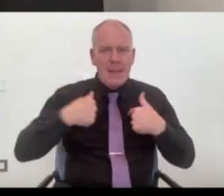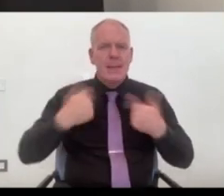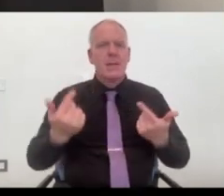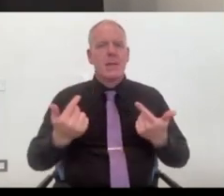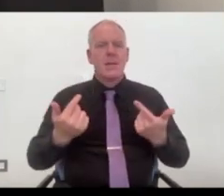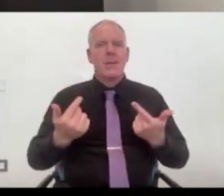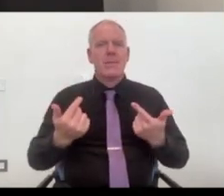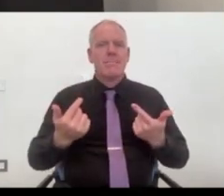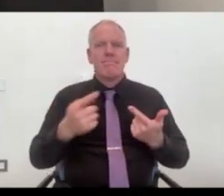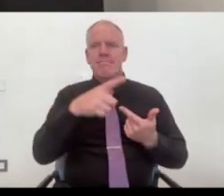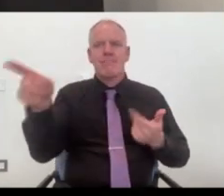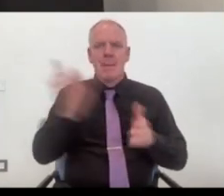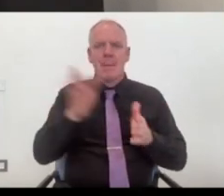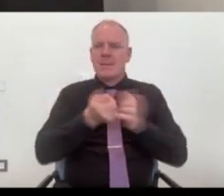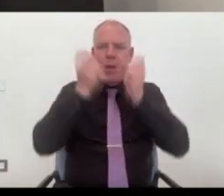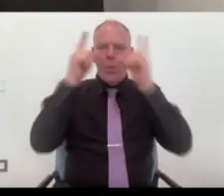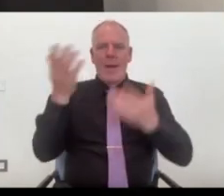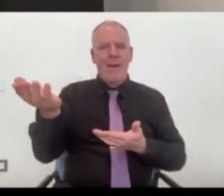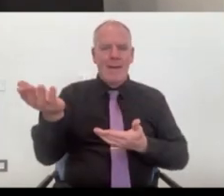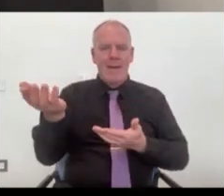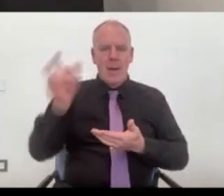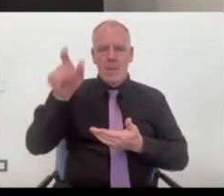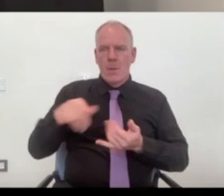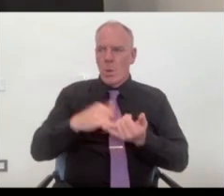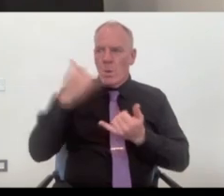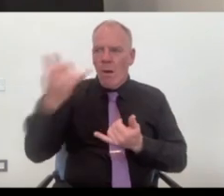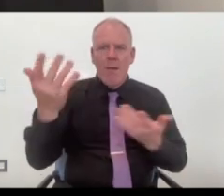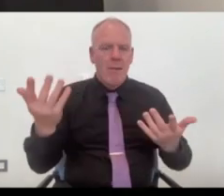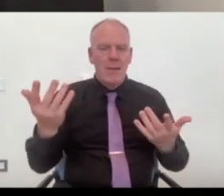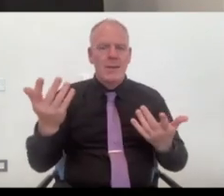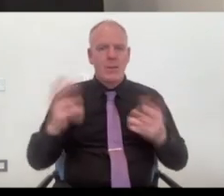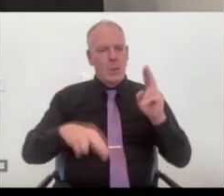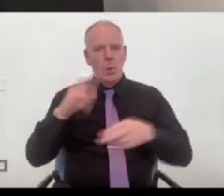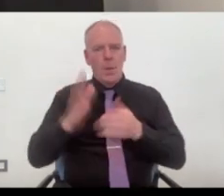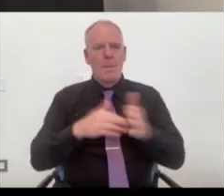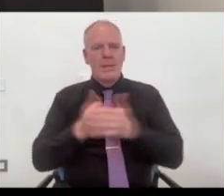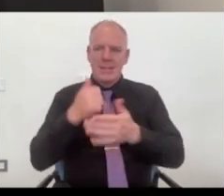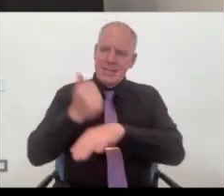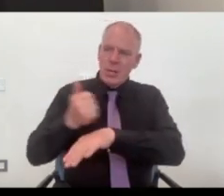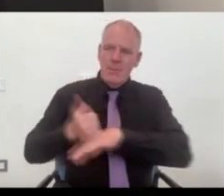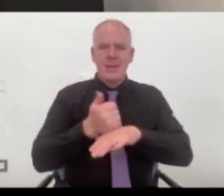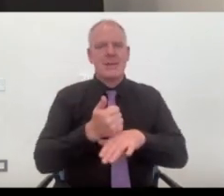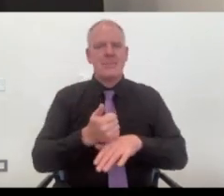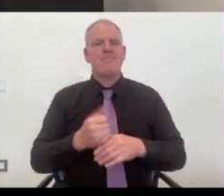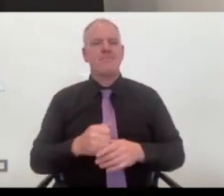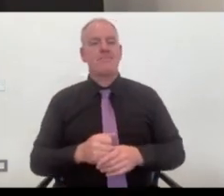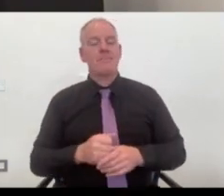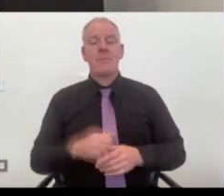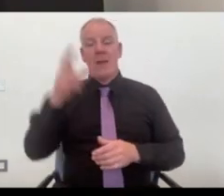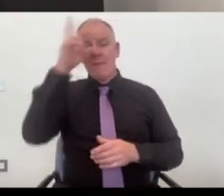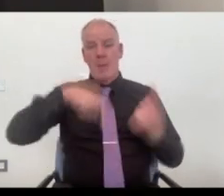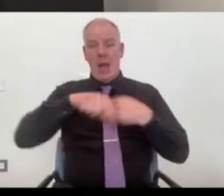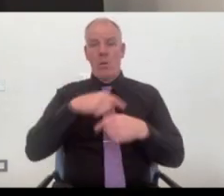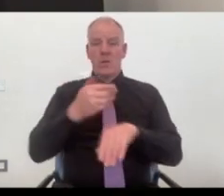And that's a challenge. I'm not saying it's easy, but we're trying to get in front of these up and coming businesses. Cause even in, in the space that we're in, in sports and in tech,